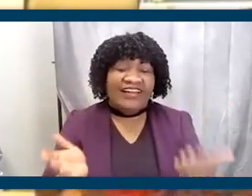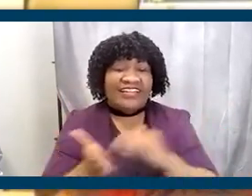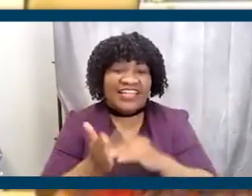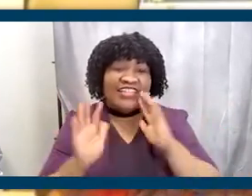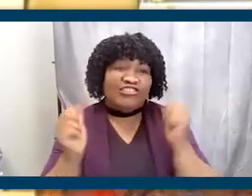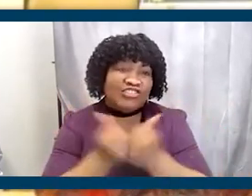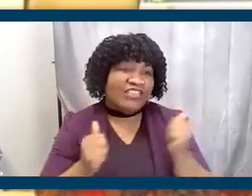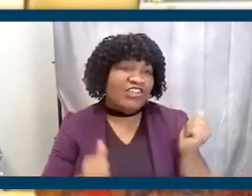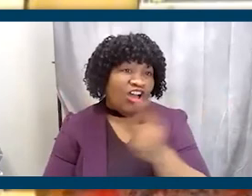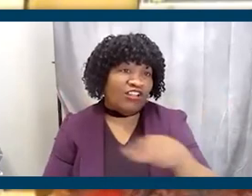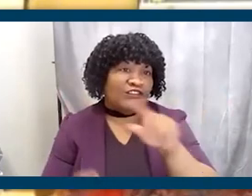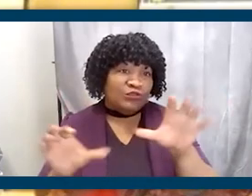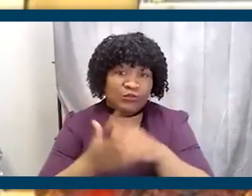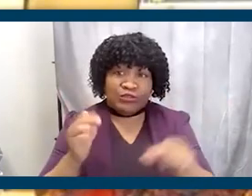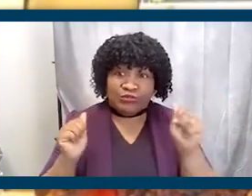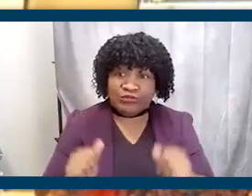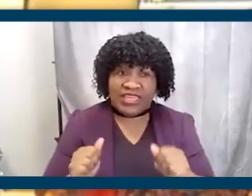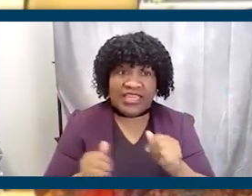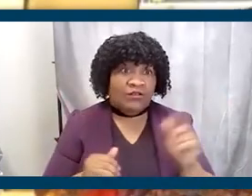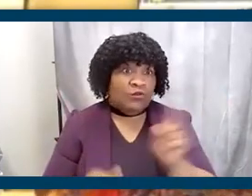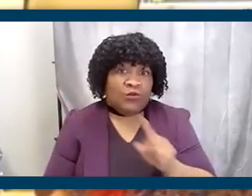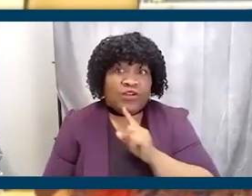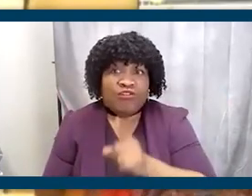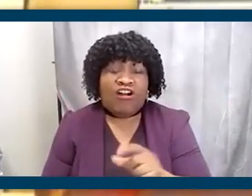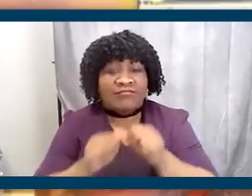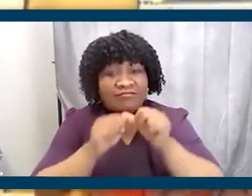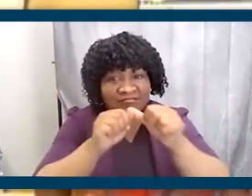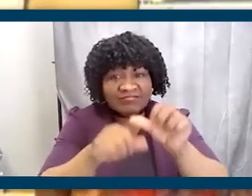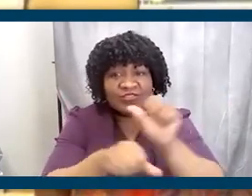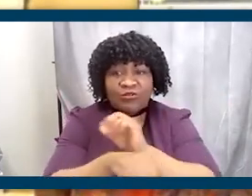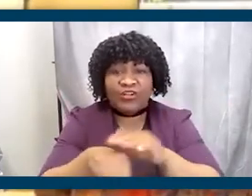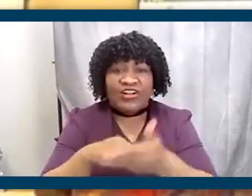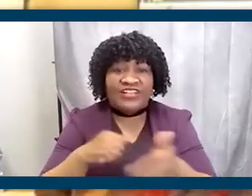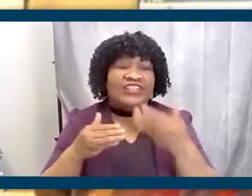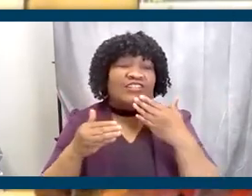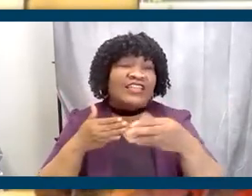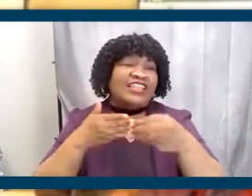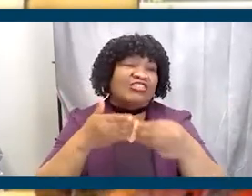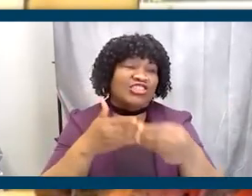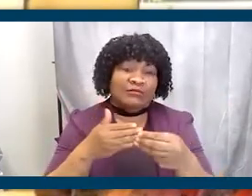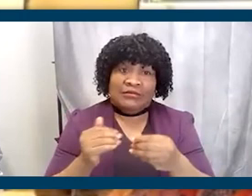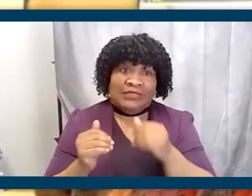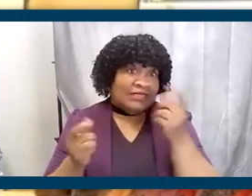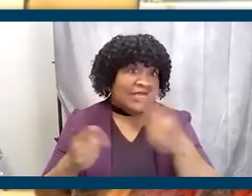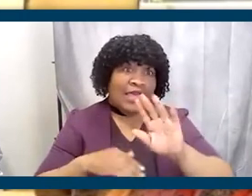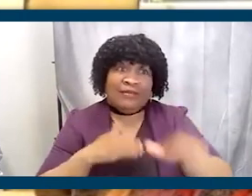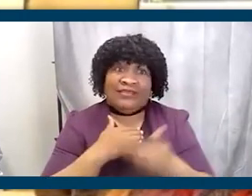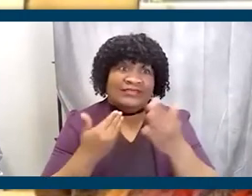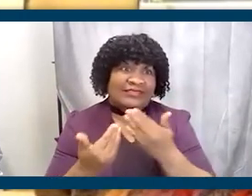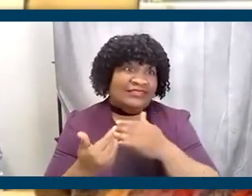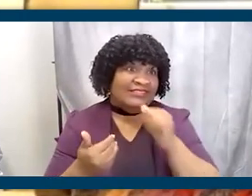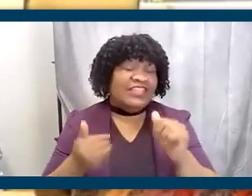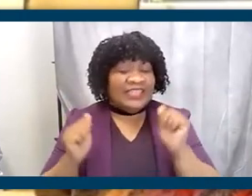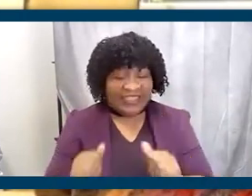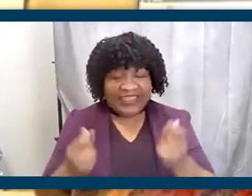all of us to do what we can, where we are, and to continue to work on this thing called leadership, because it doesn't happen overnight, but it can